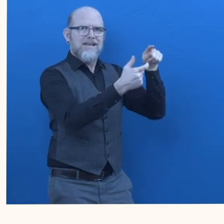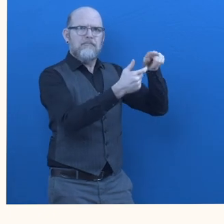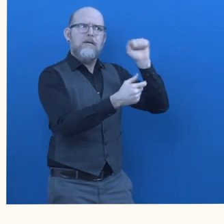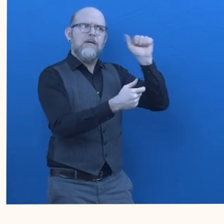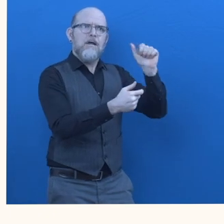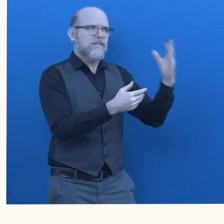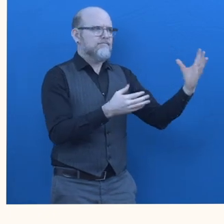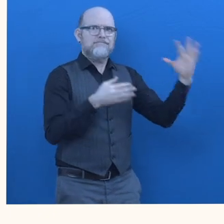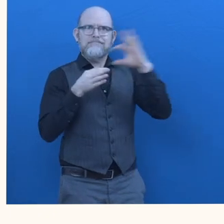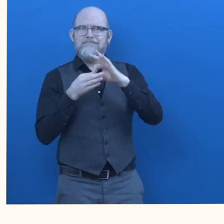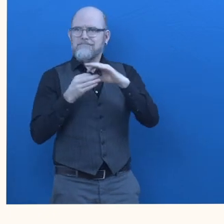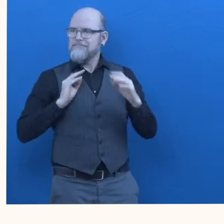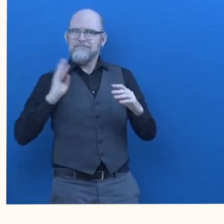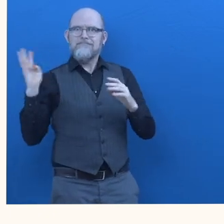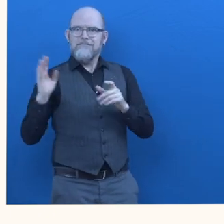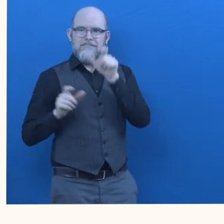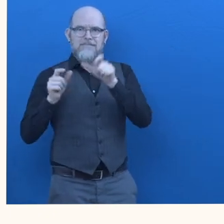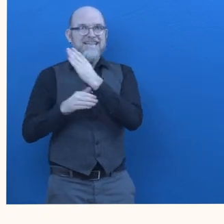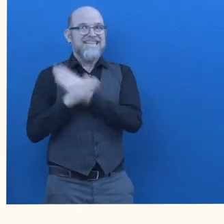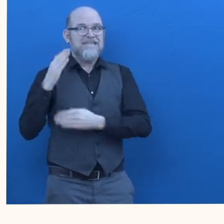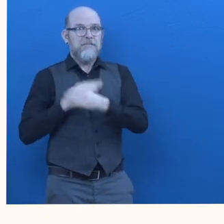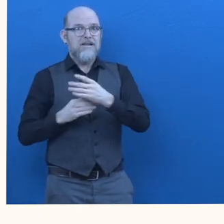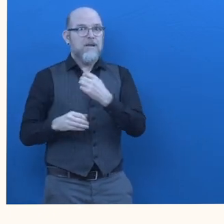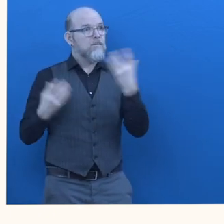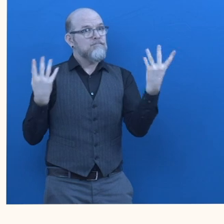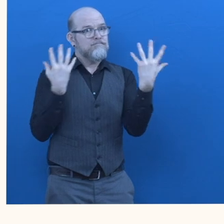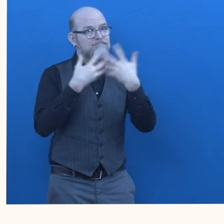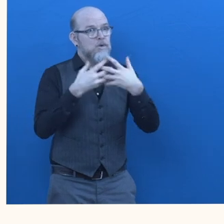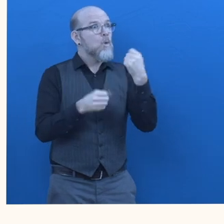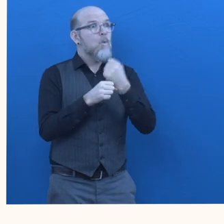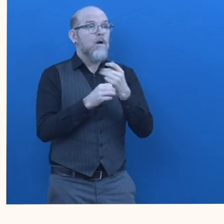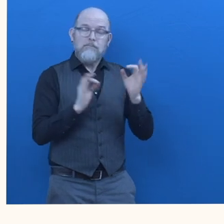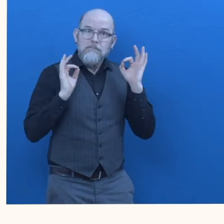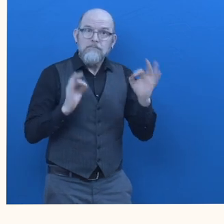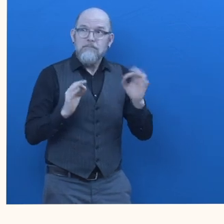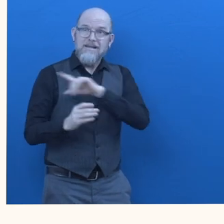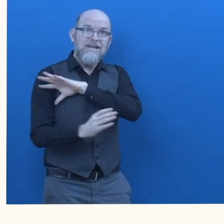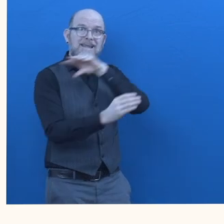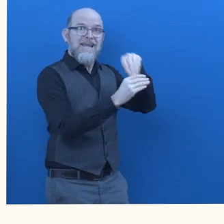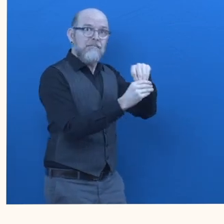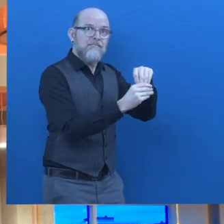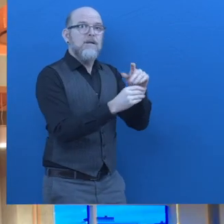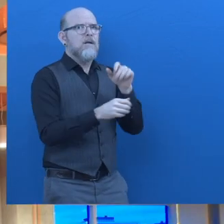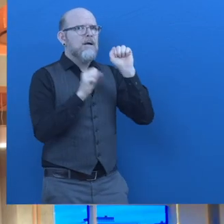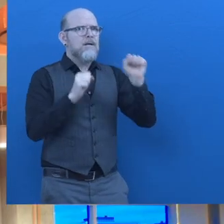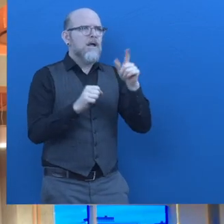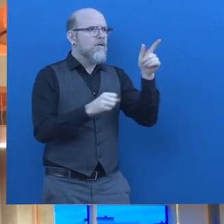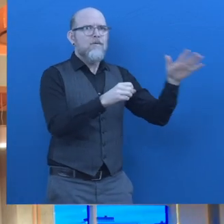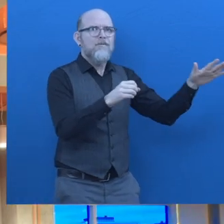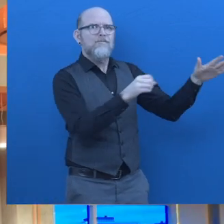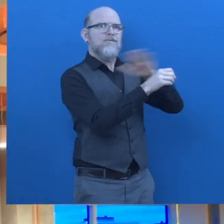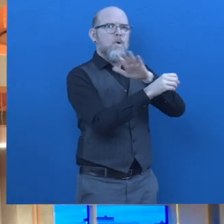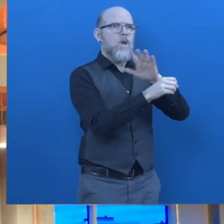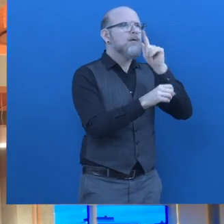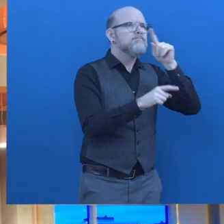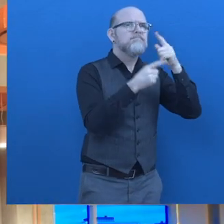with people with disabilities actually work together so that they can consider the full spectrum of